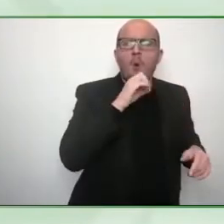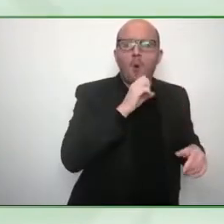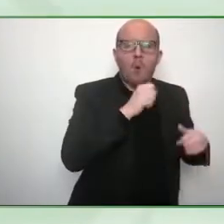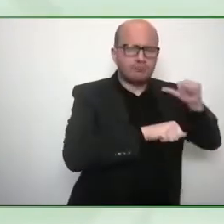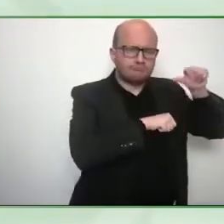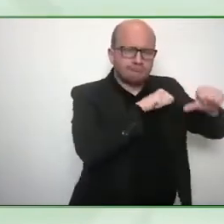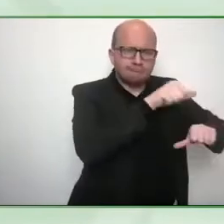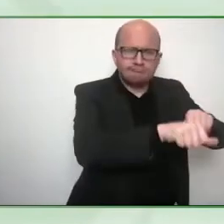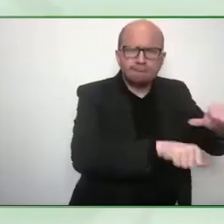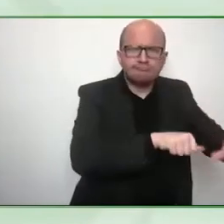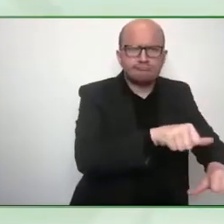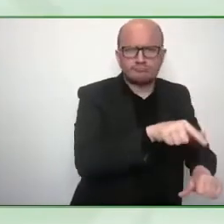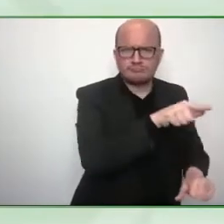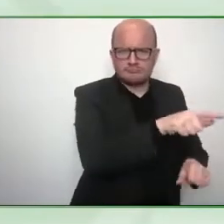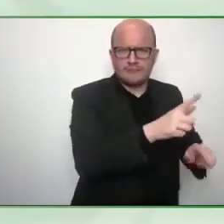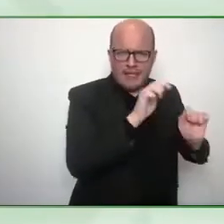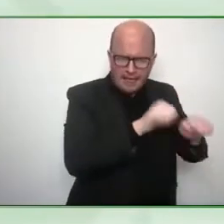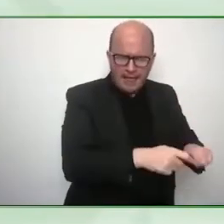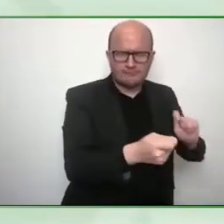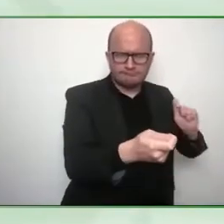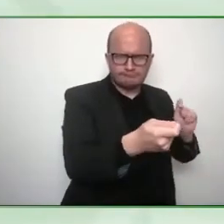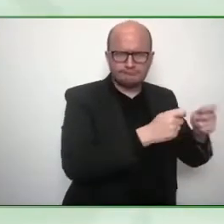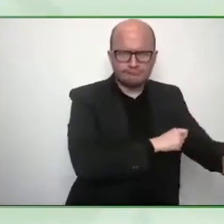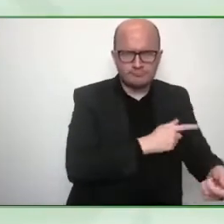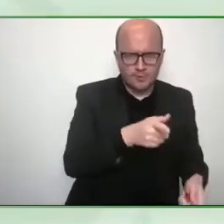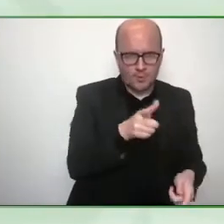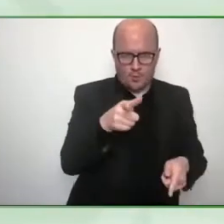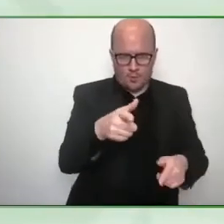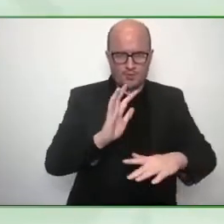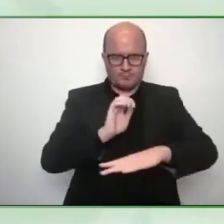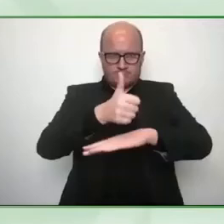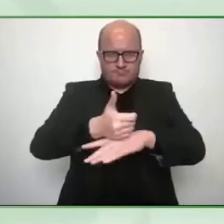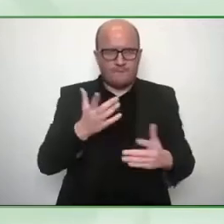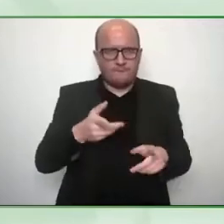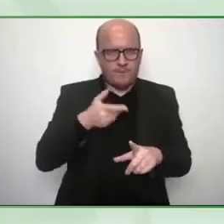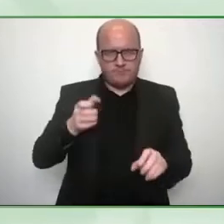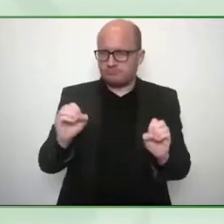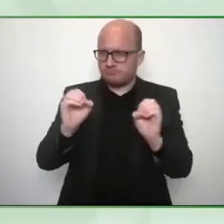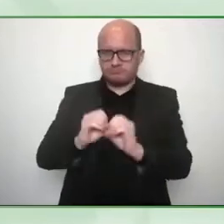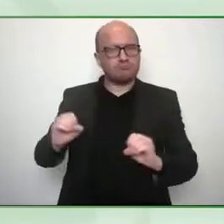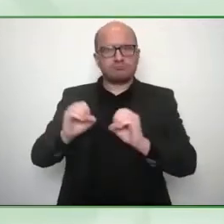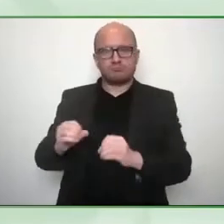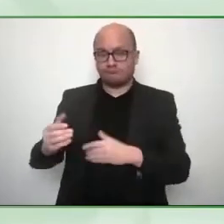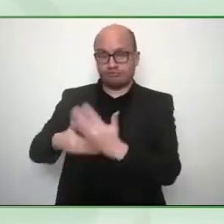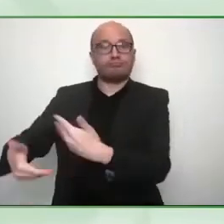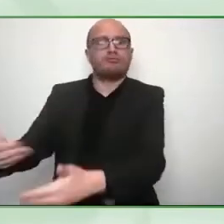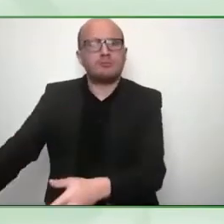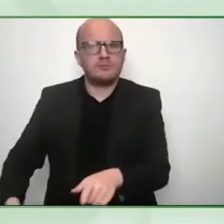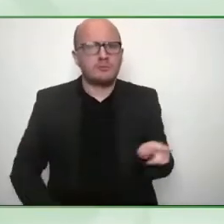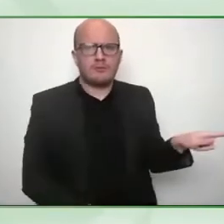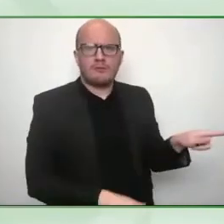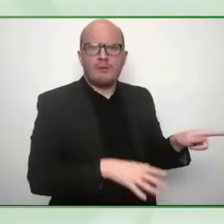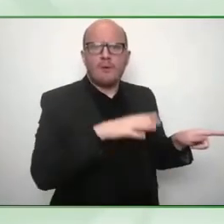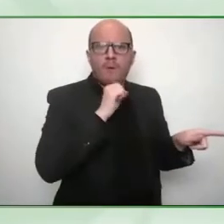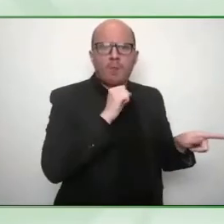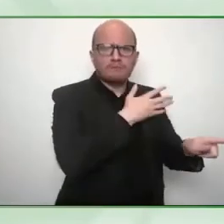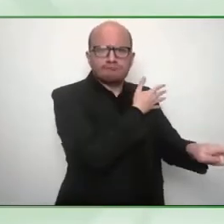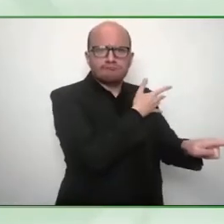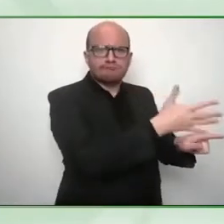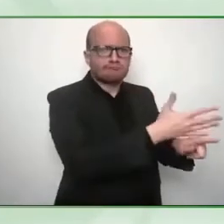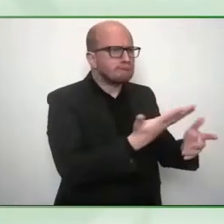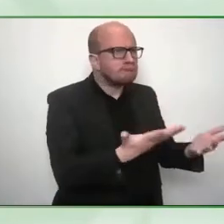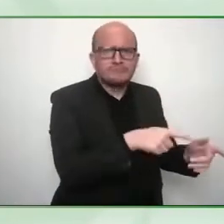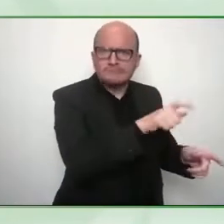yeah that that's a great question i i would say you know this this problem is complex and i don't think that